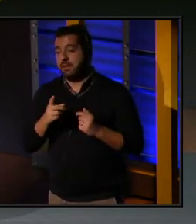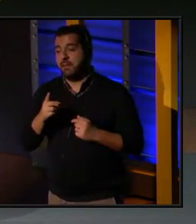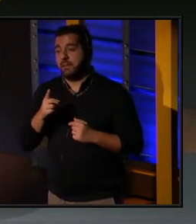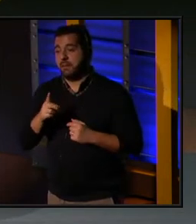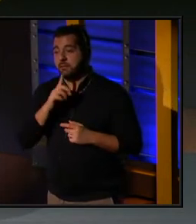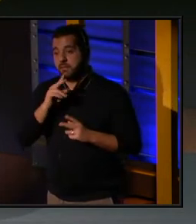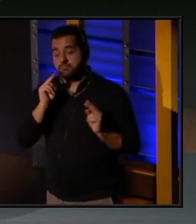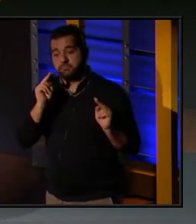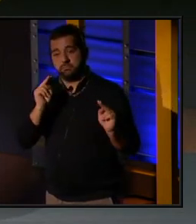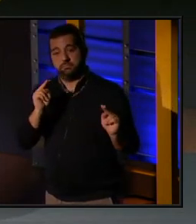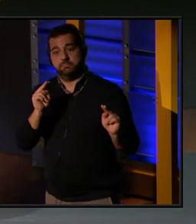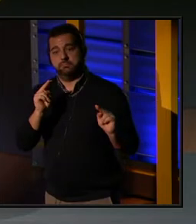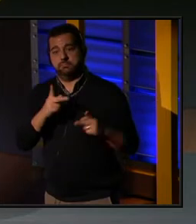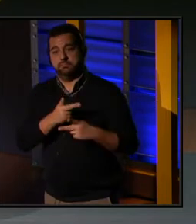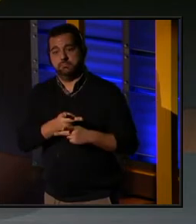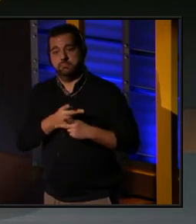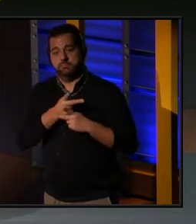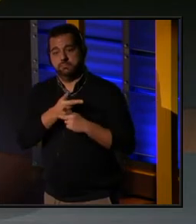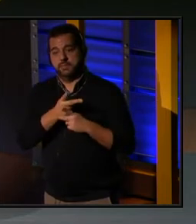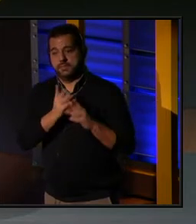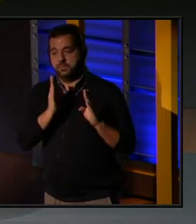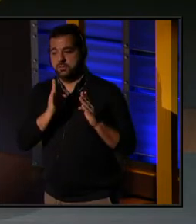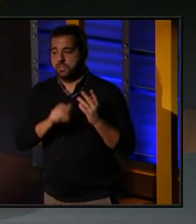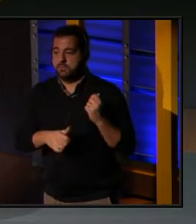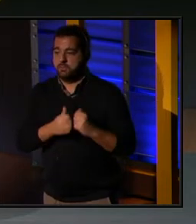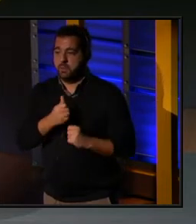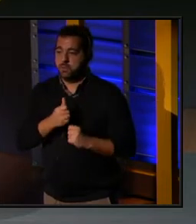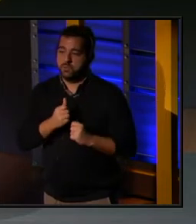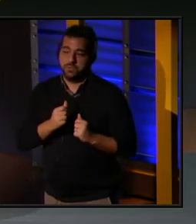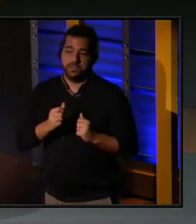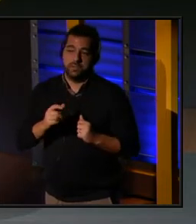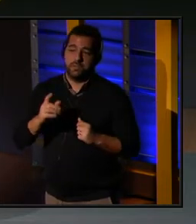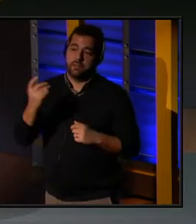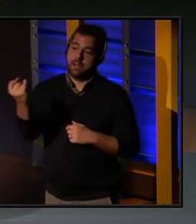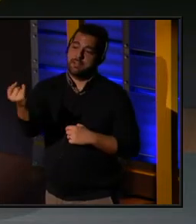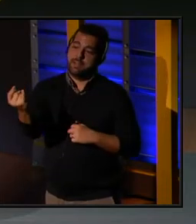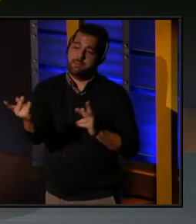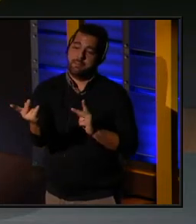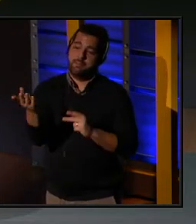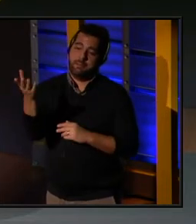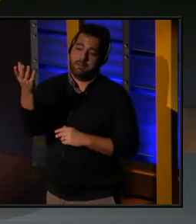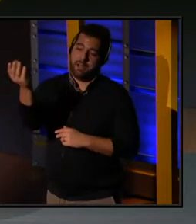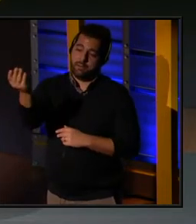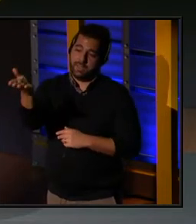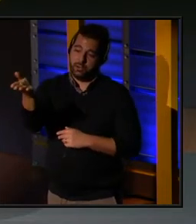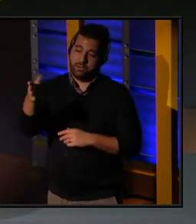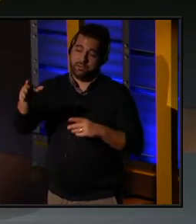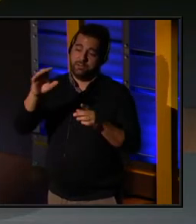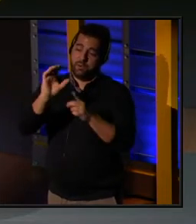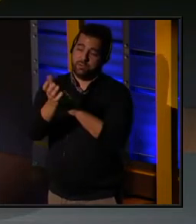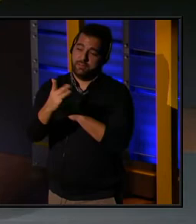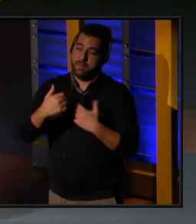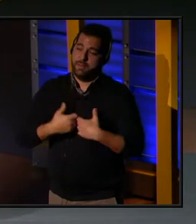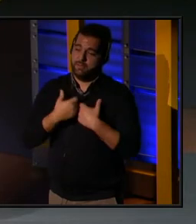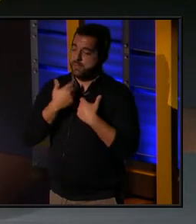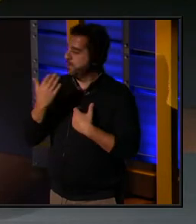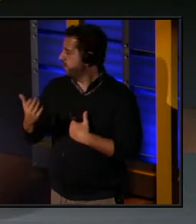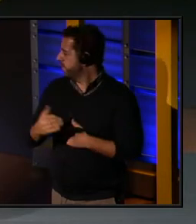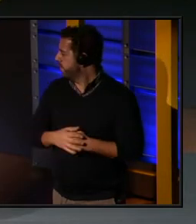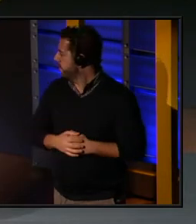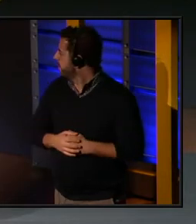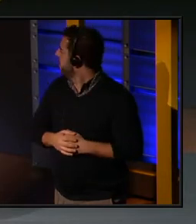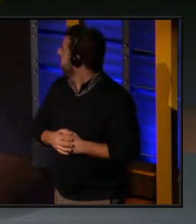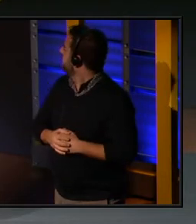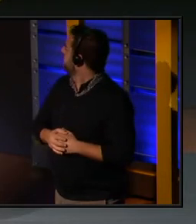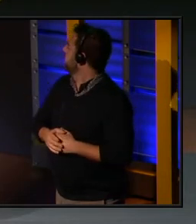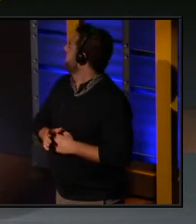careful attention to some of the most remote people in the world and the cultures that they live in. And